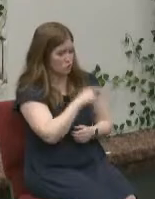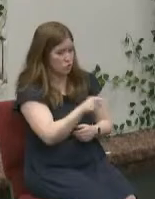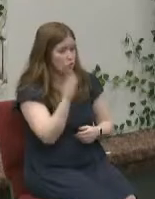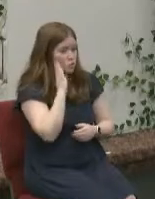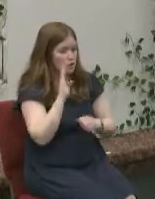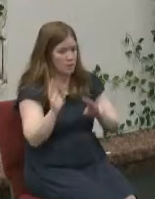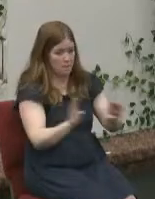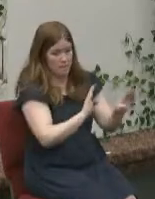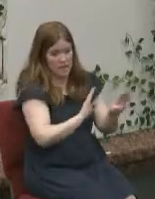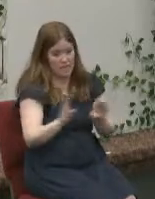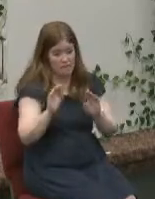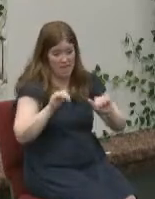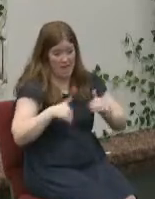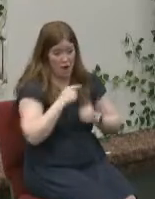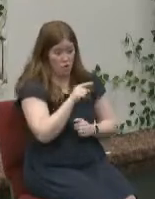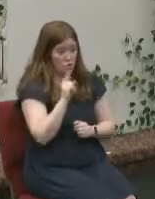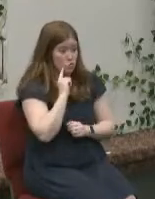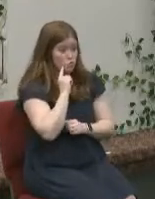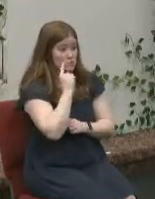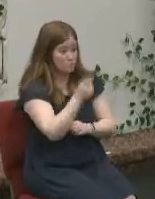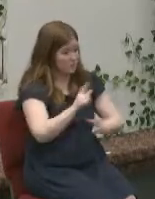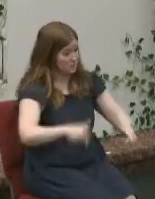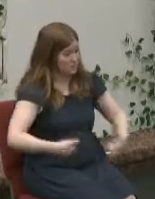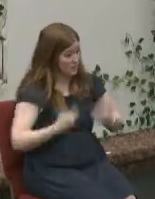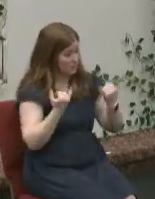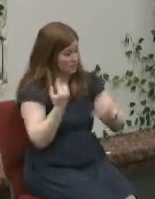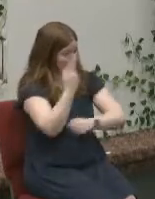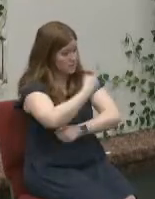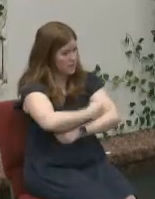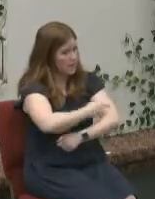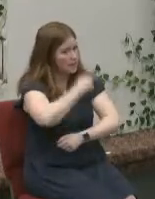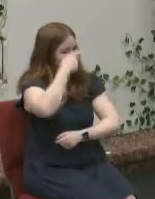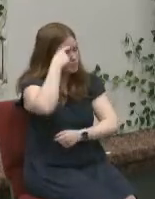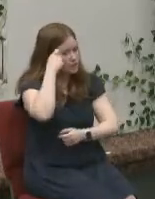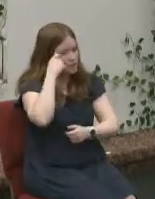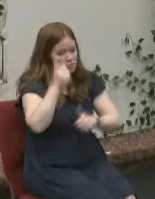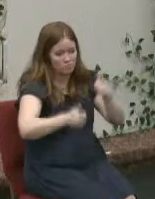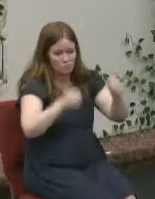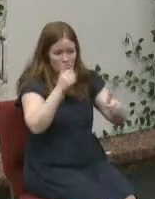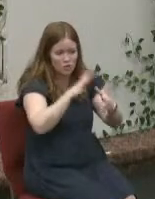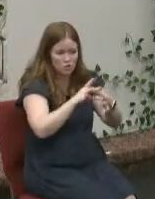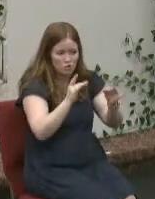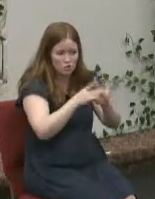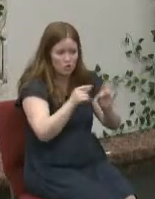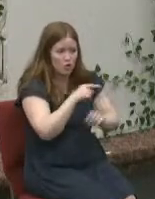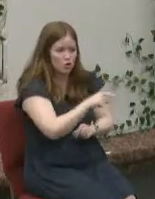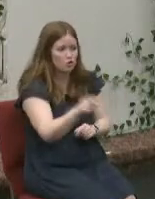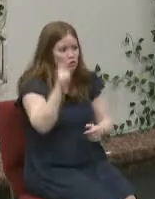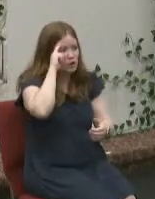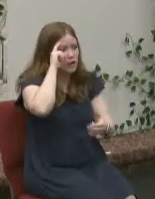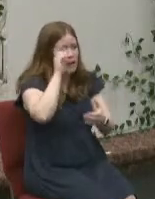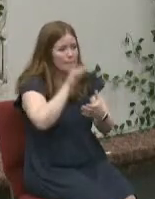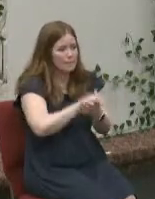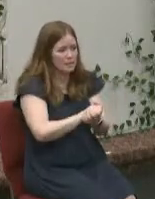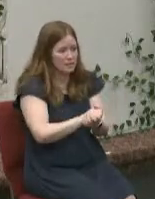you respond to respond to life quakes today is because of which story that you have chosen to live in